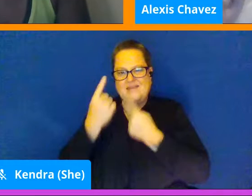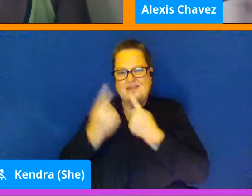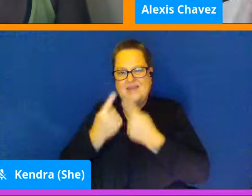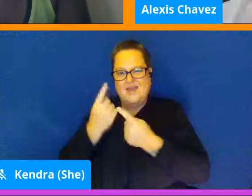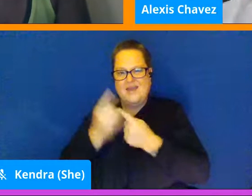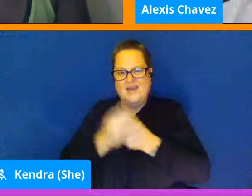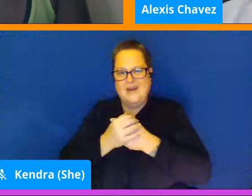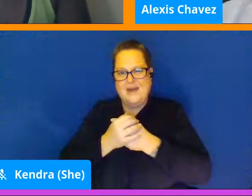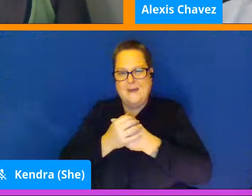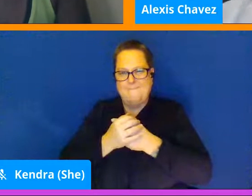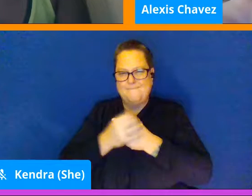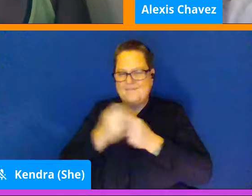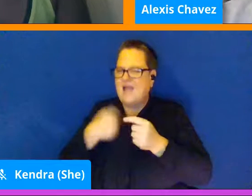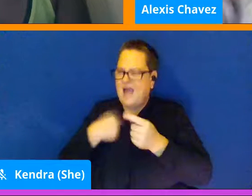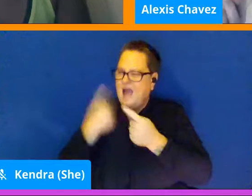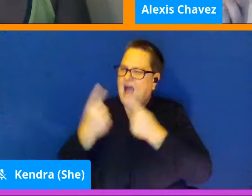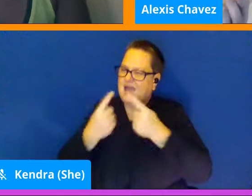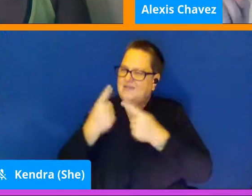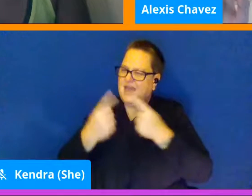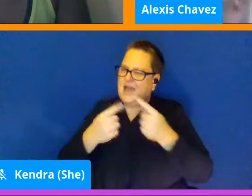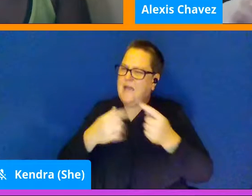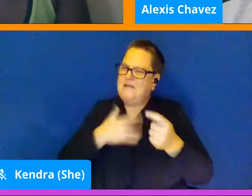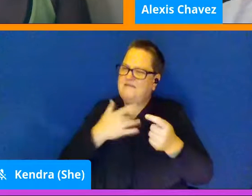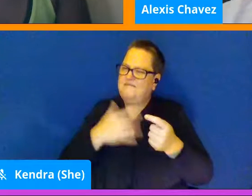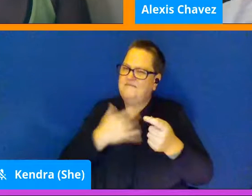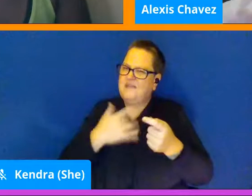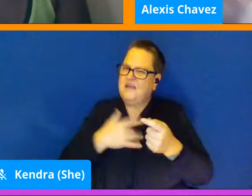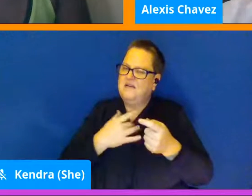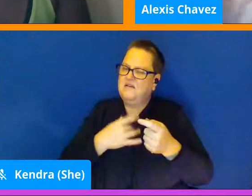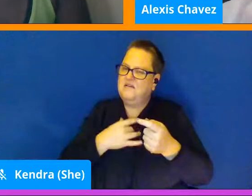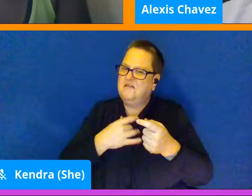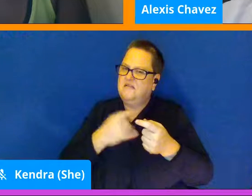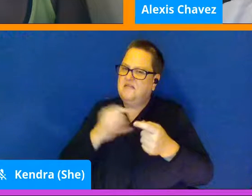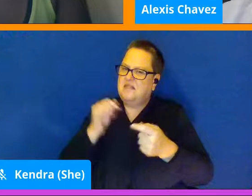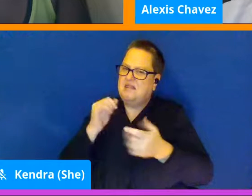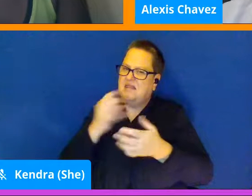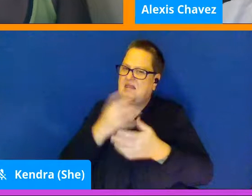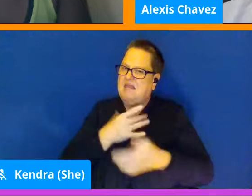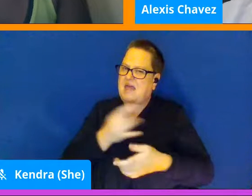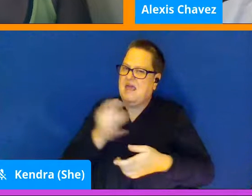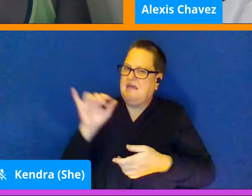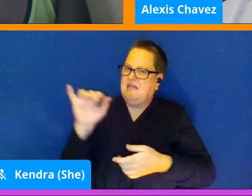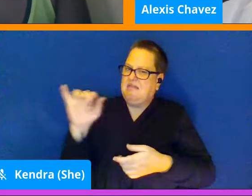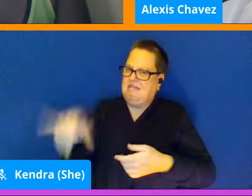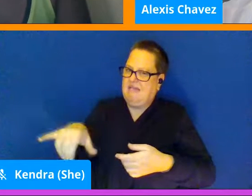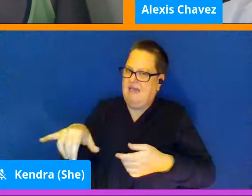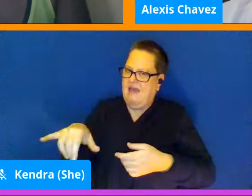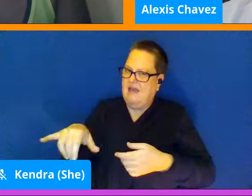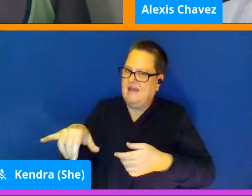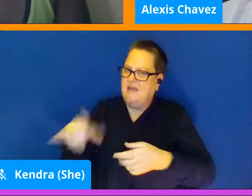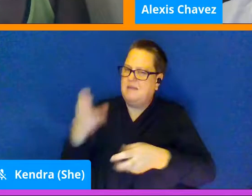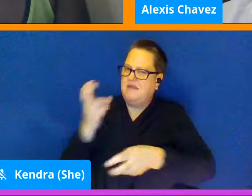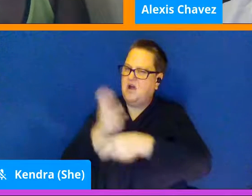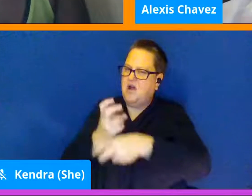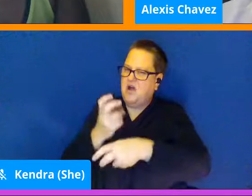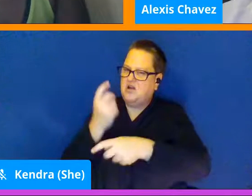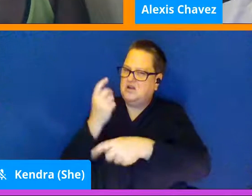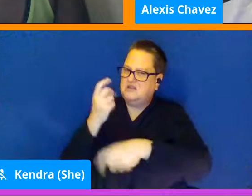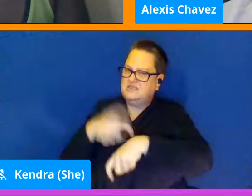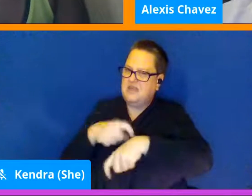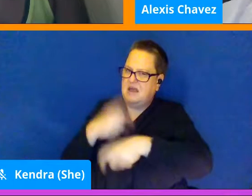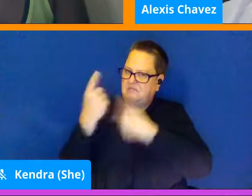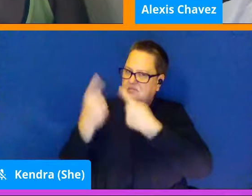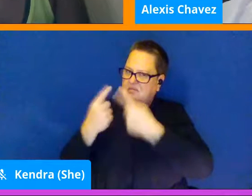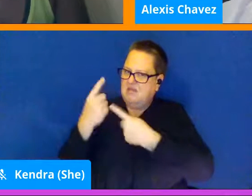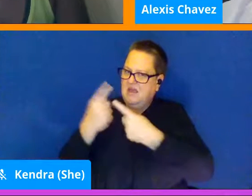I think that I'm going to feel like this at some point. And I know at that point I'm going to have trouble thinking of things. So I'm going to write down five or ten things